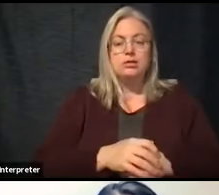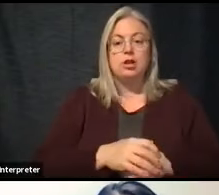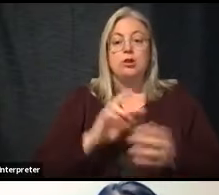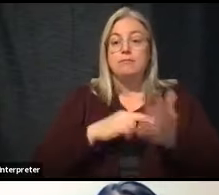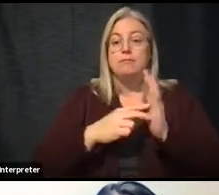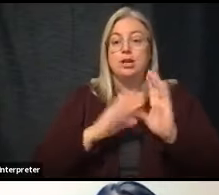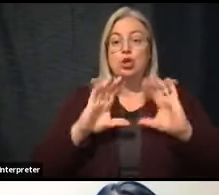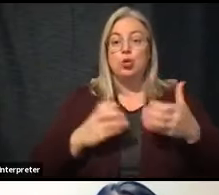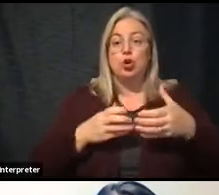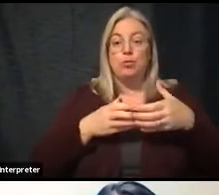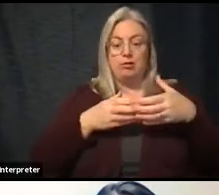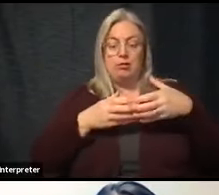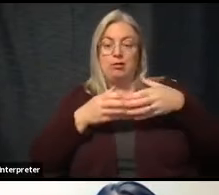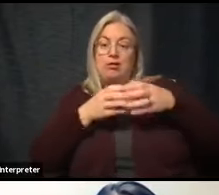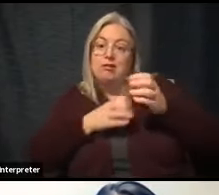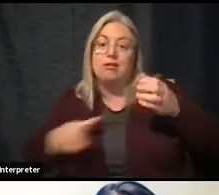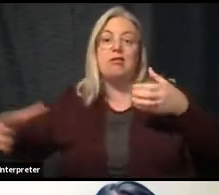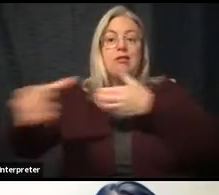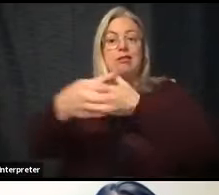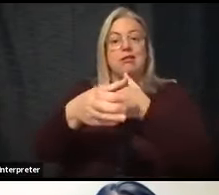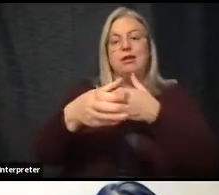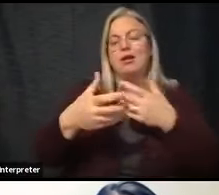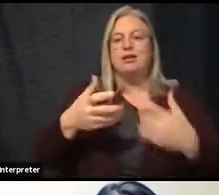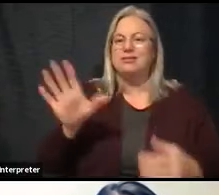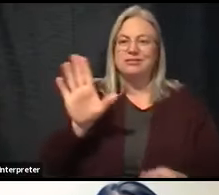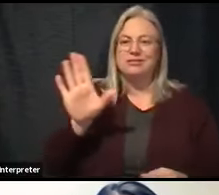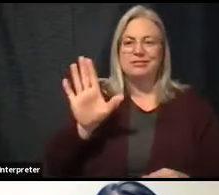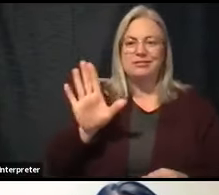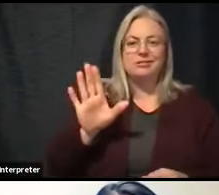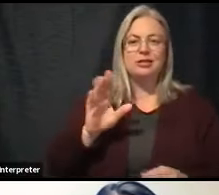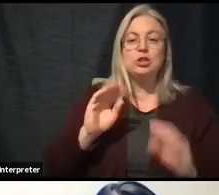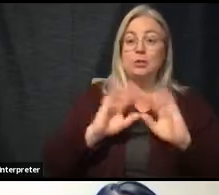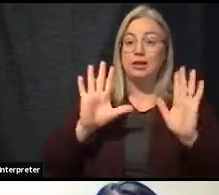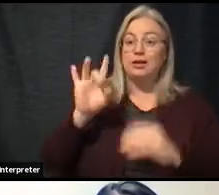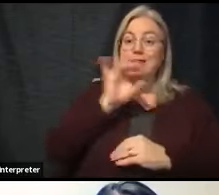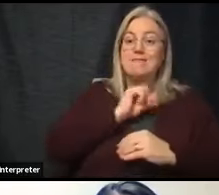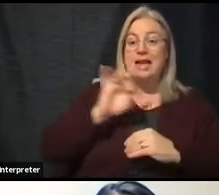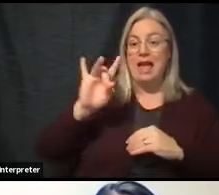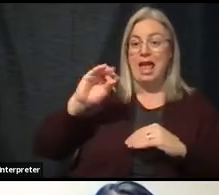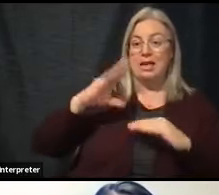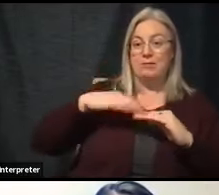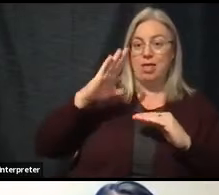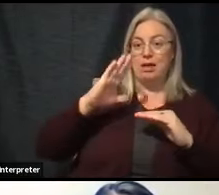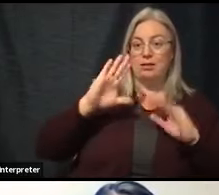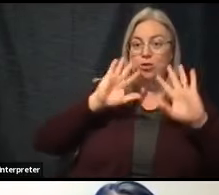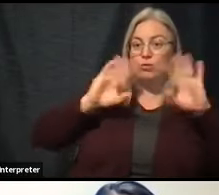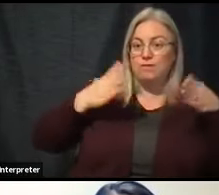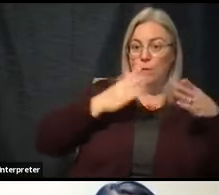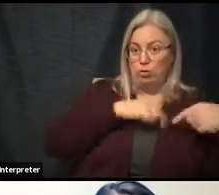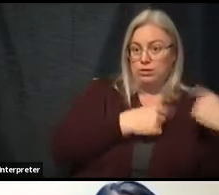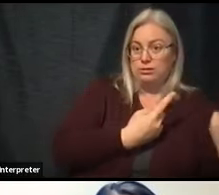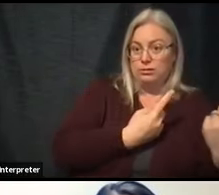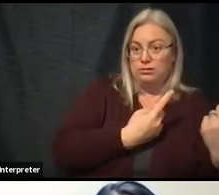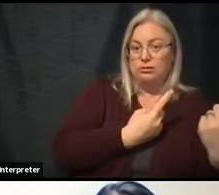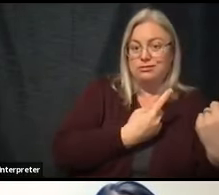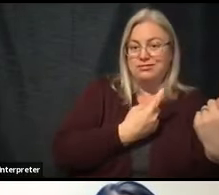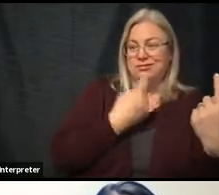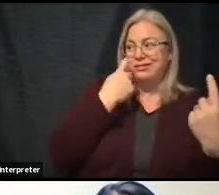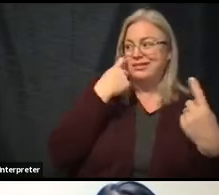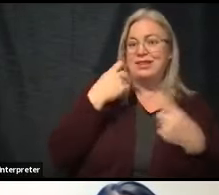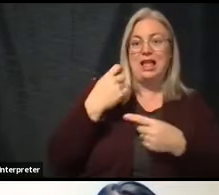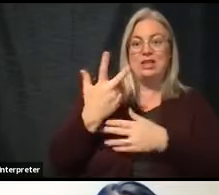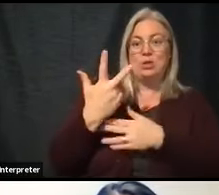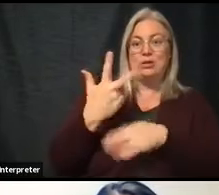in front of that. And to be clear, the 80 plus that we focused on, and especially these last three